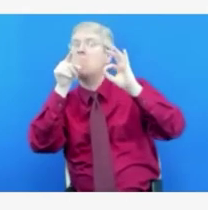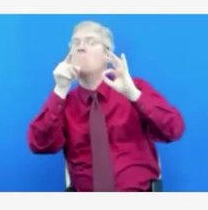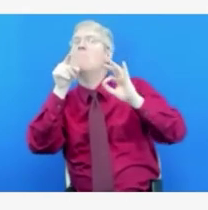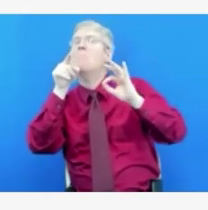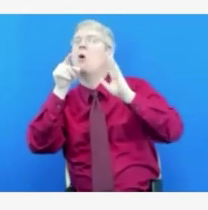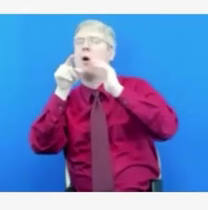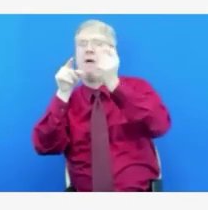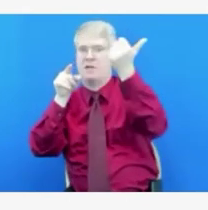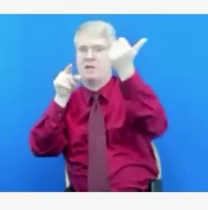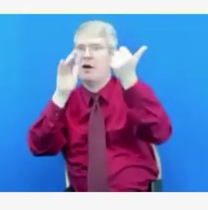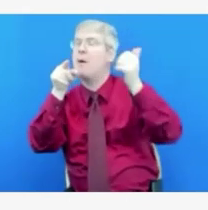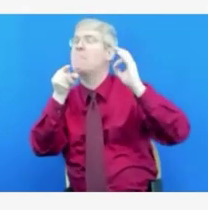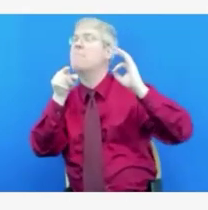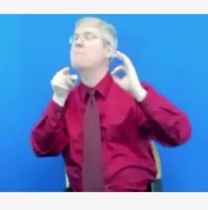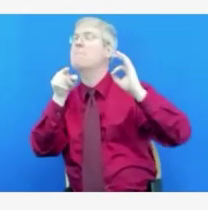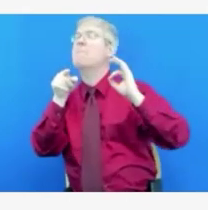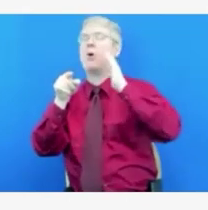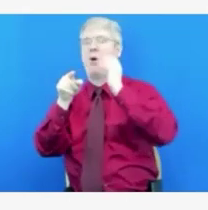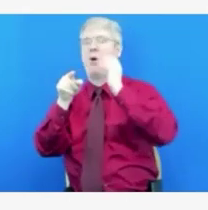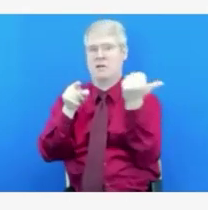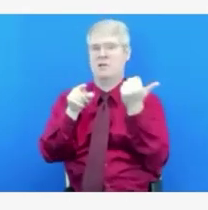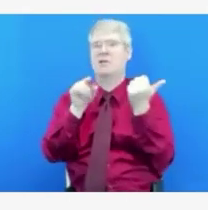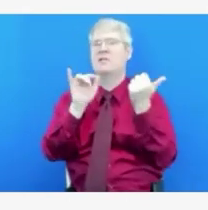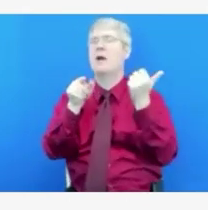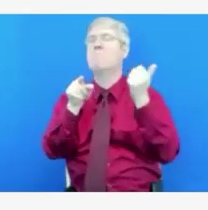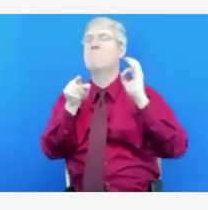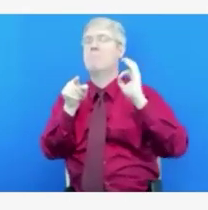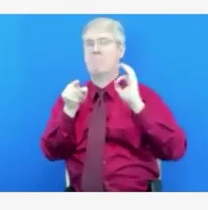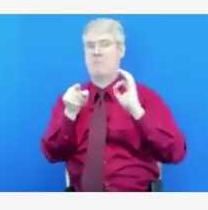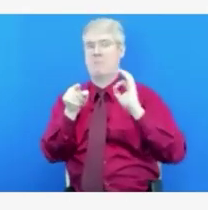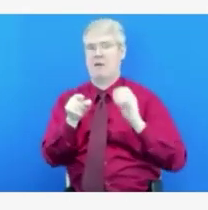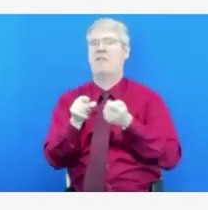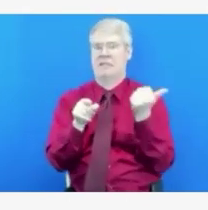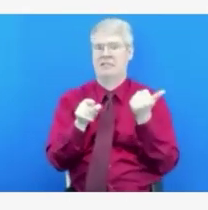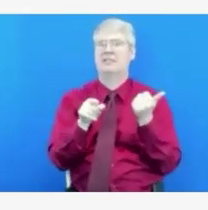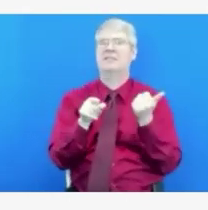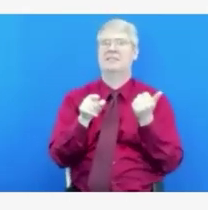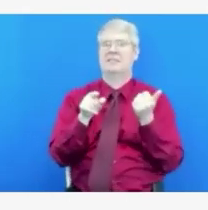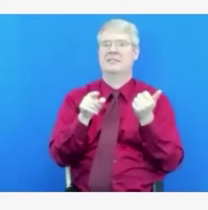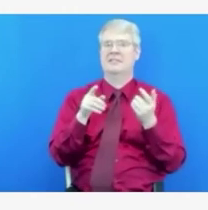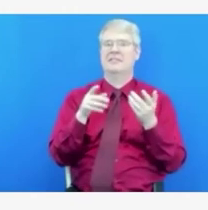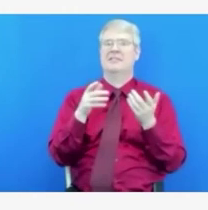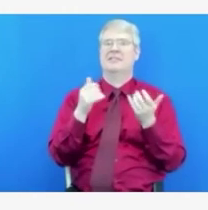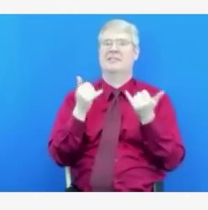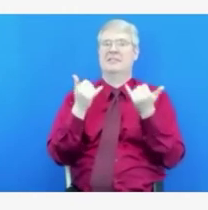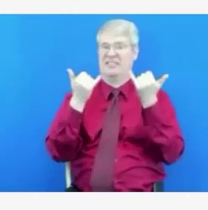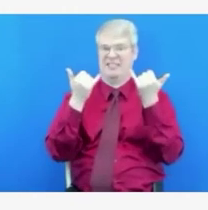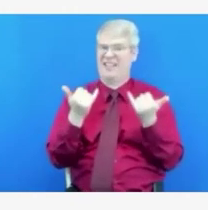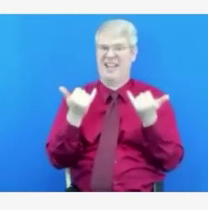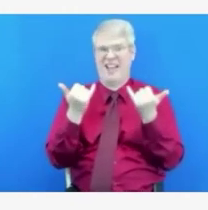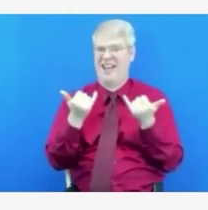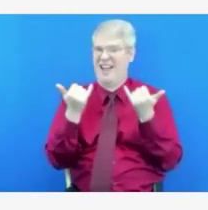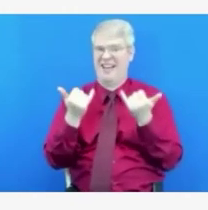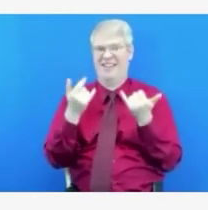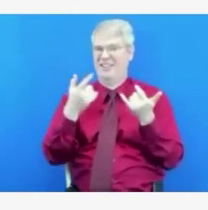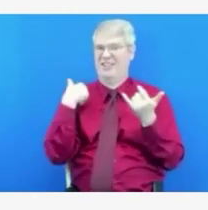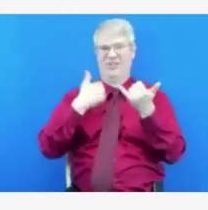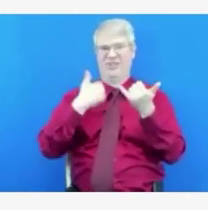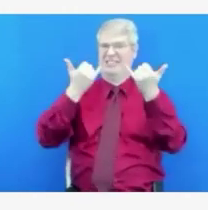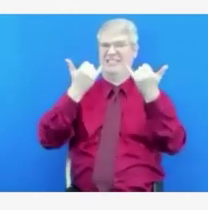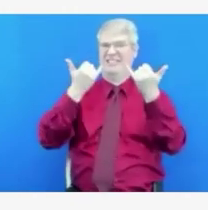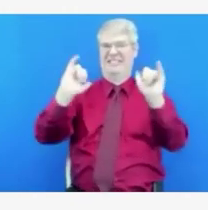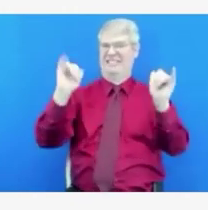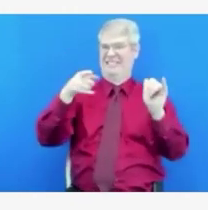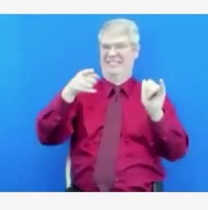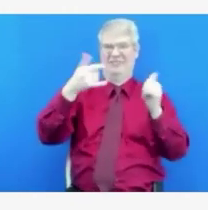if we have nursing ratios that are stretched beyond the normal standard of care, we'd be looking for those to come back into normal. And I would just check to see if Dr. Nemerson